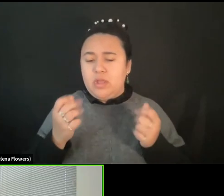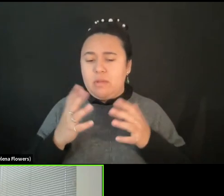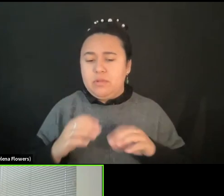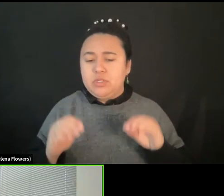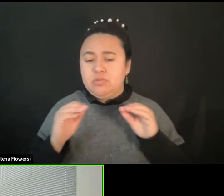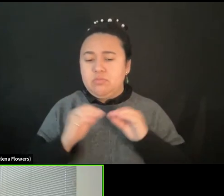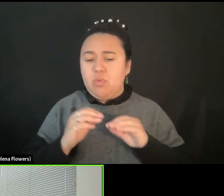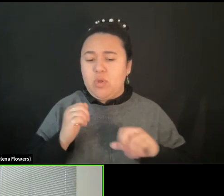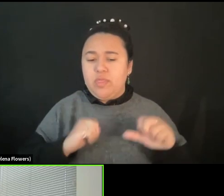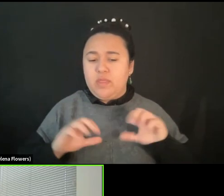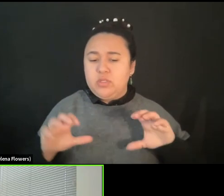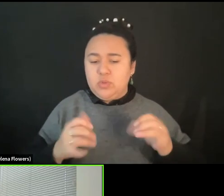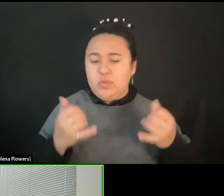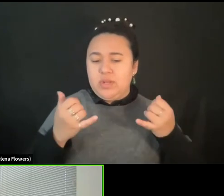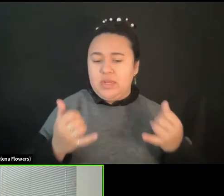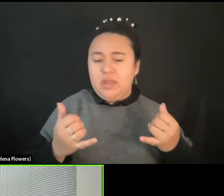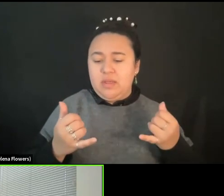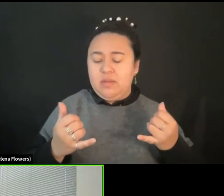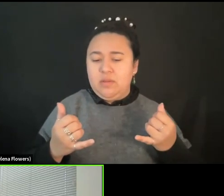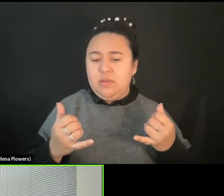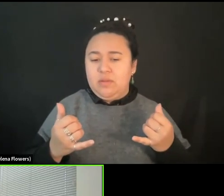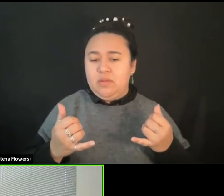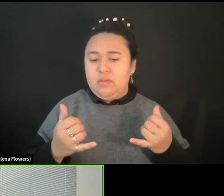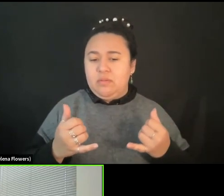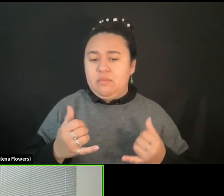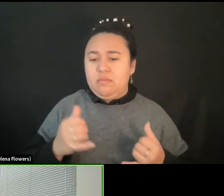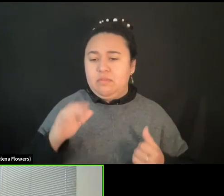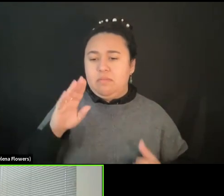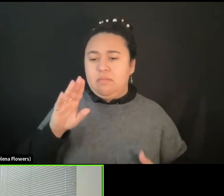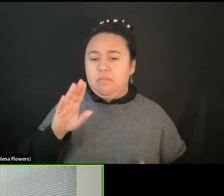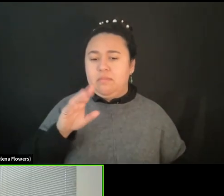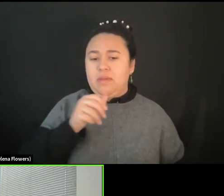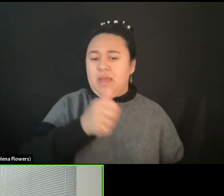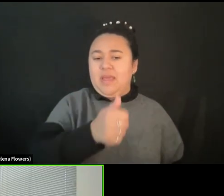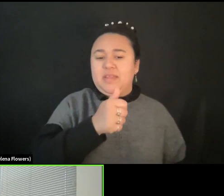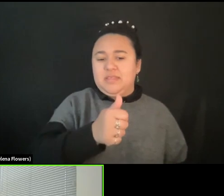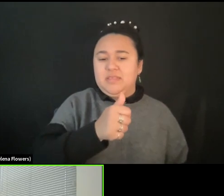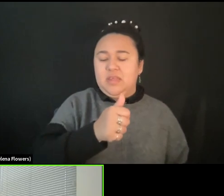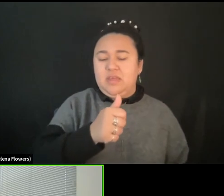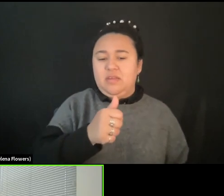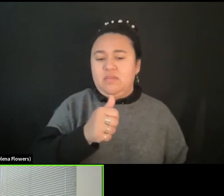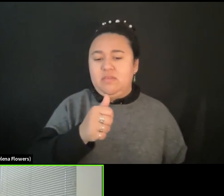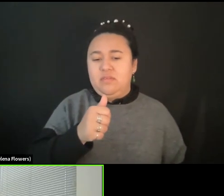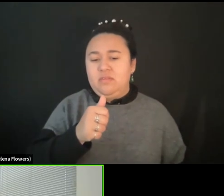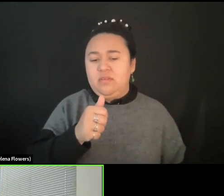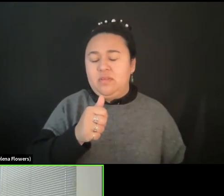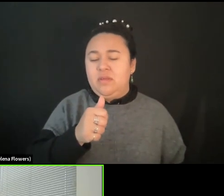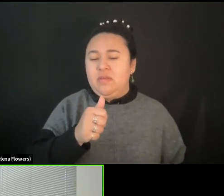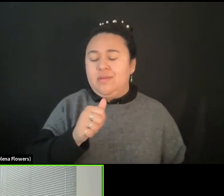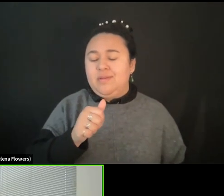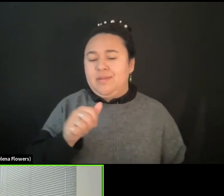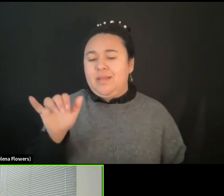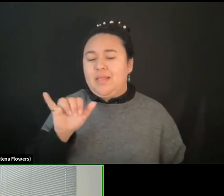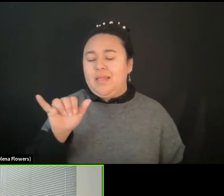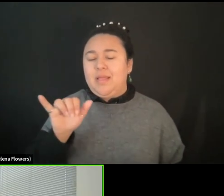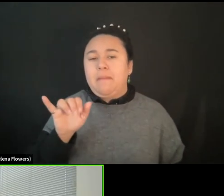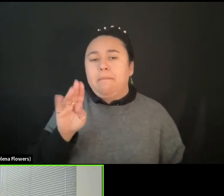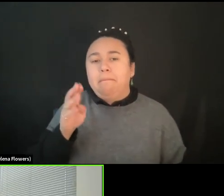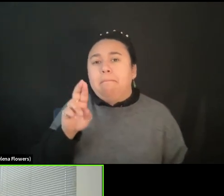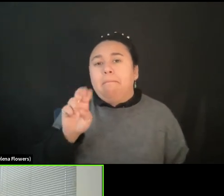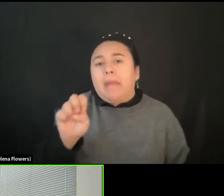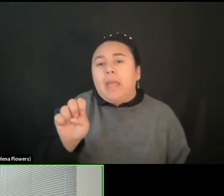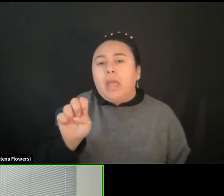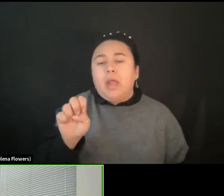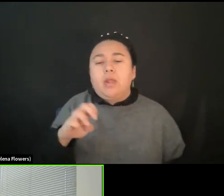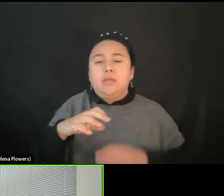is doing now by being reduced to the bare life that it